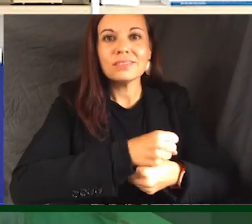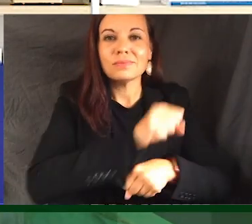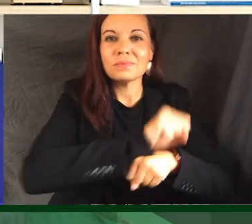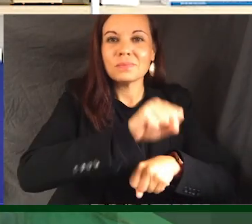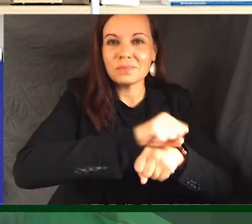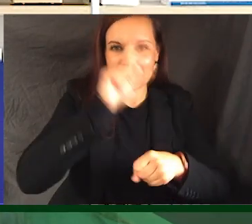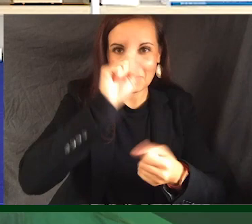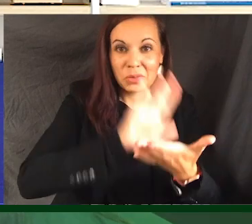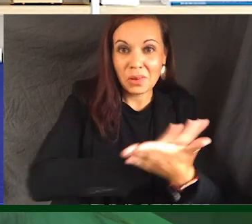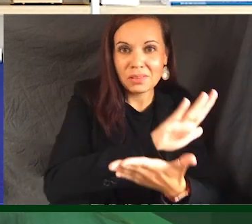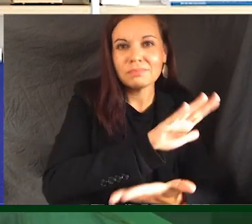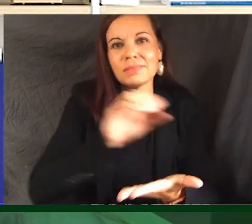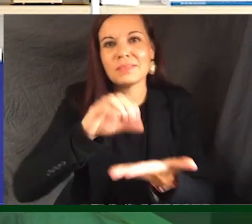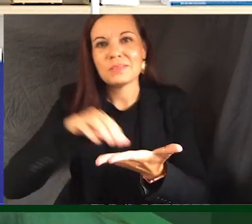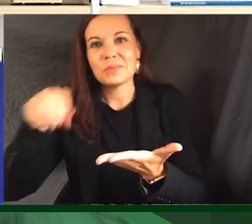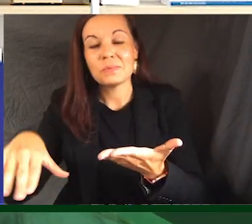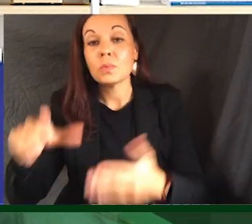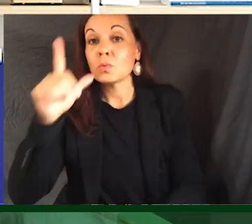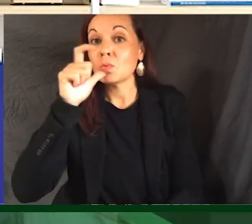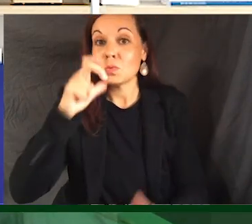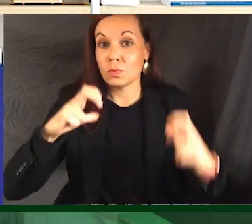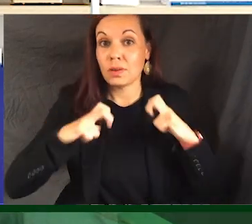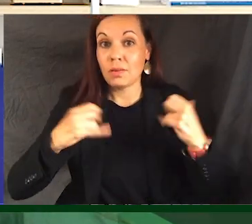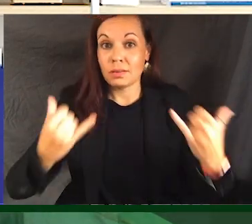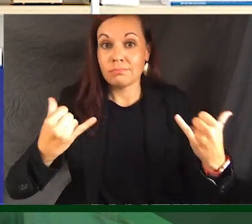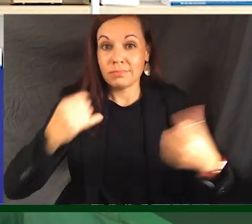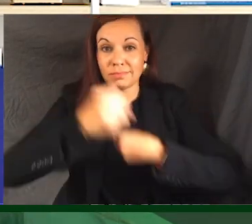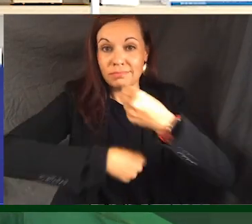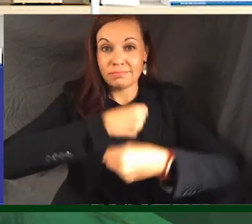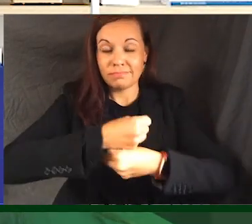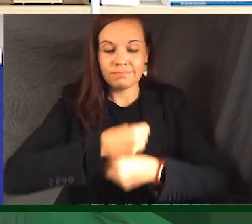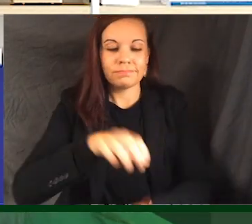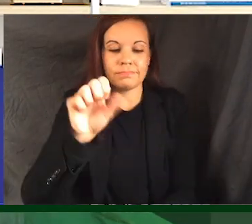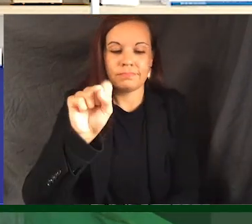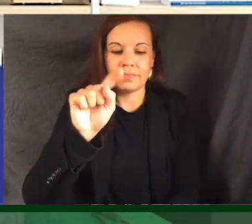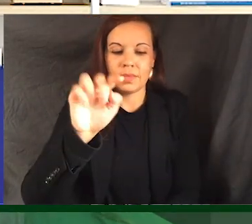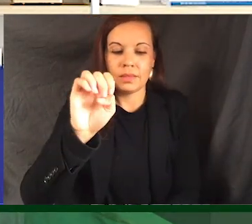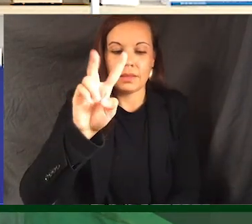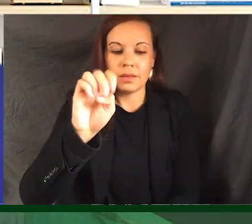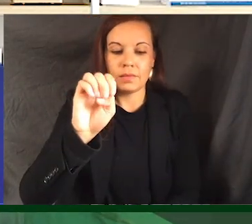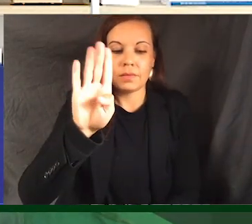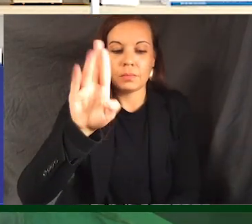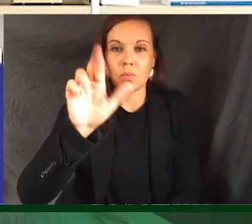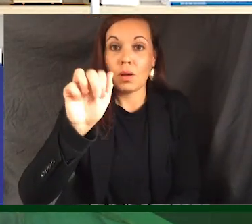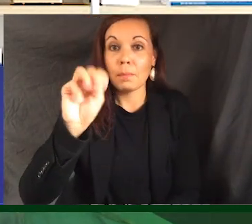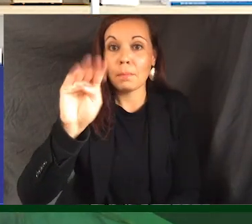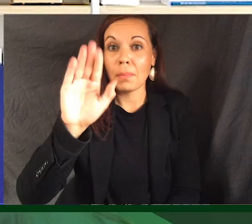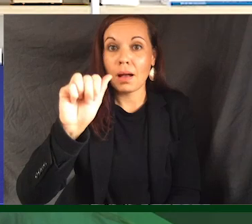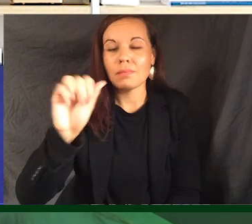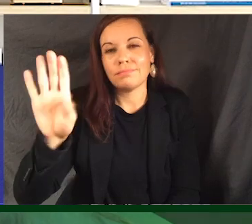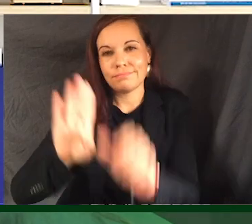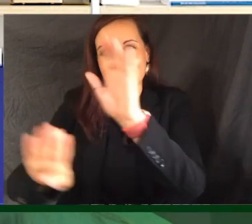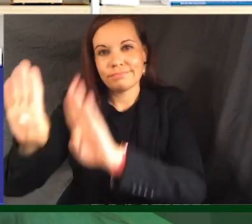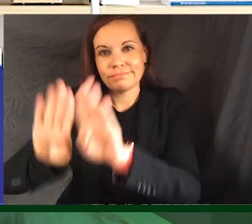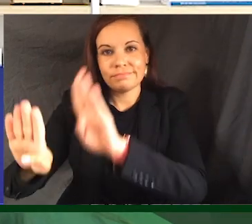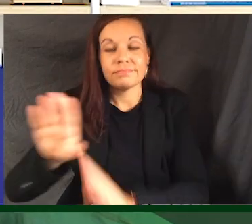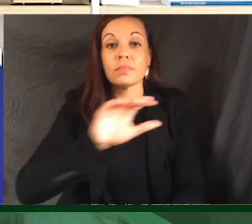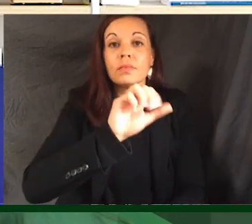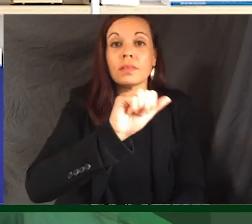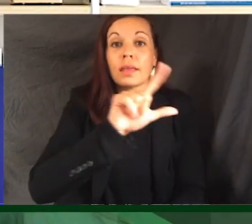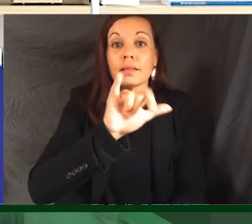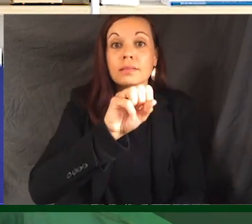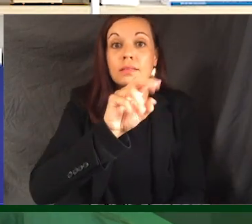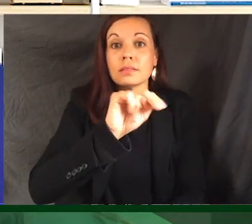college. This year, the retirees include Steve Brumbaugh, Biology, Allison Janssen, Political